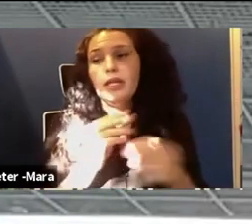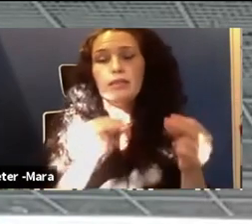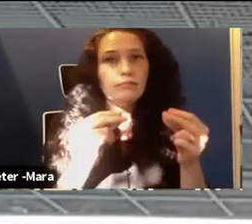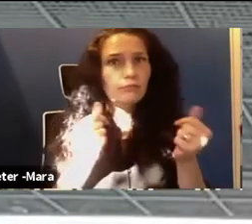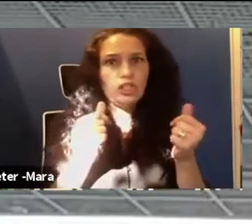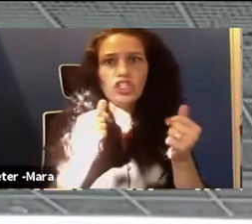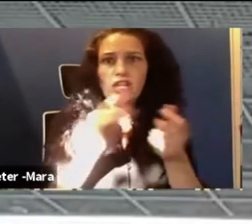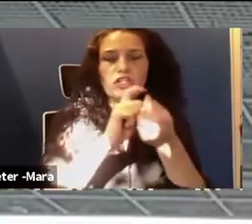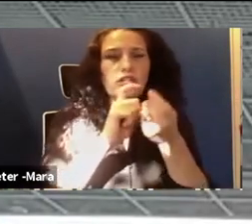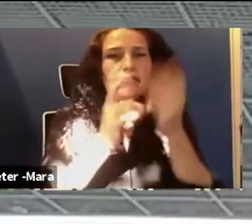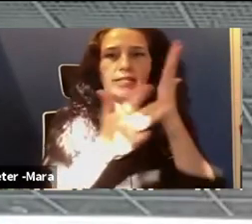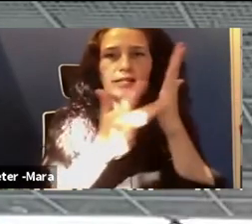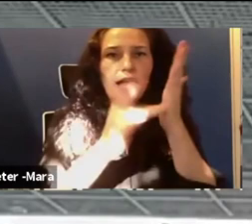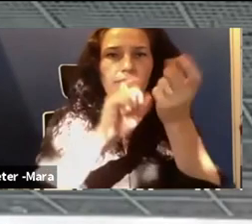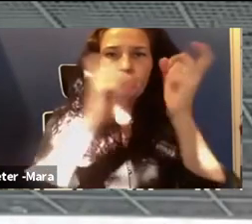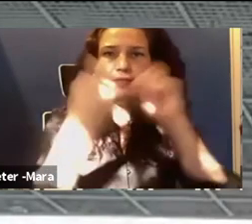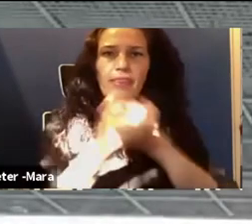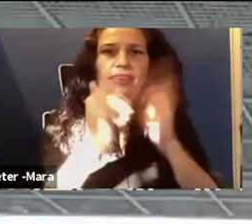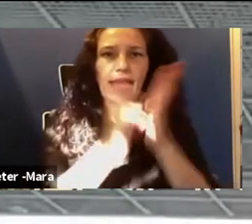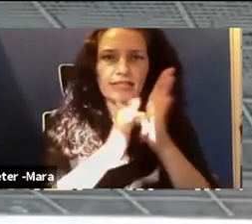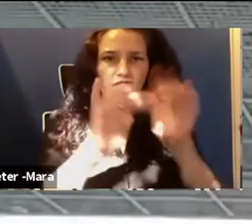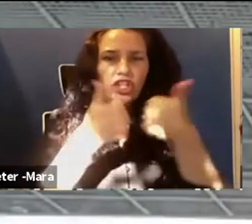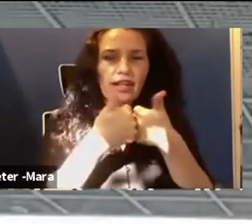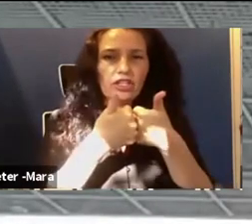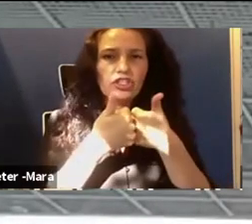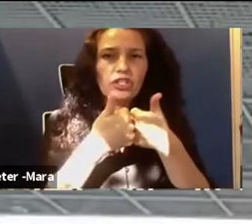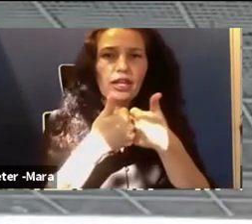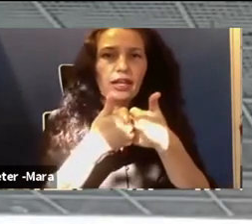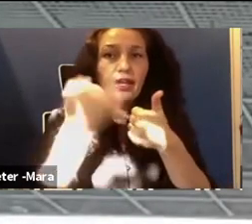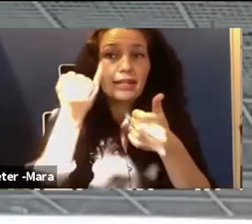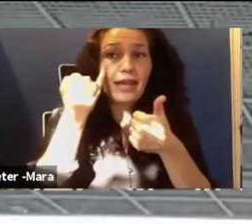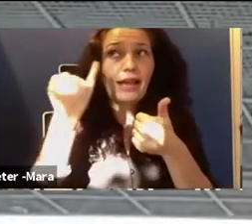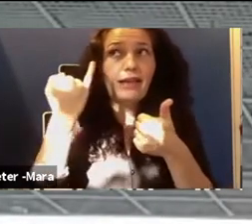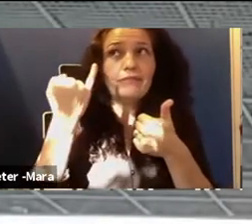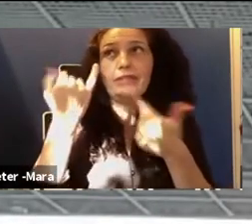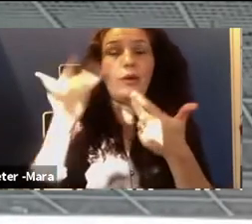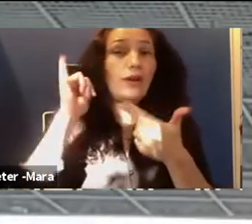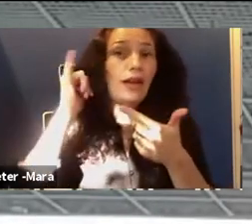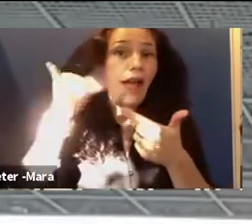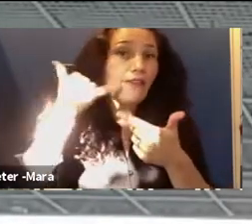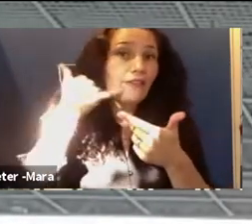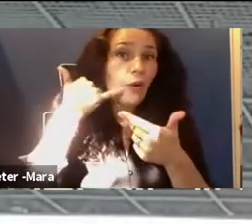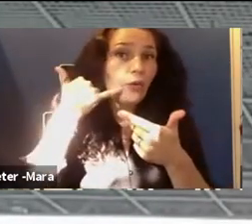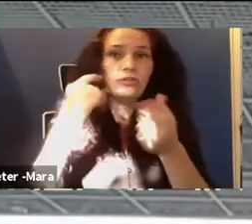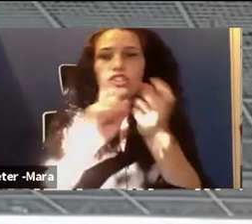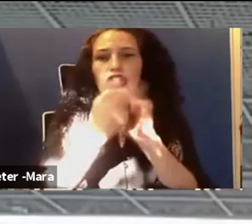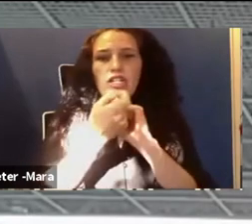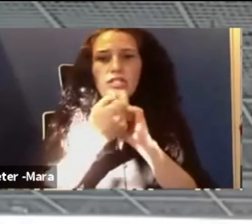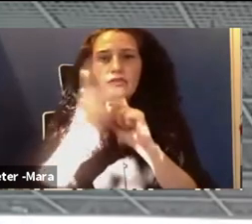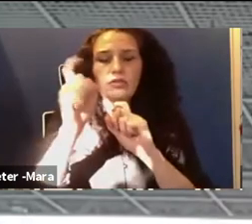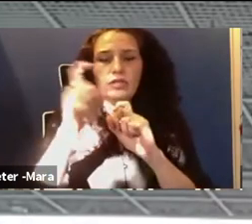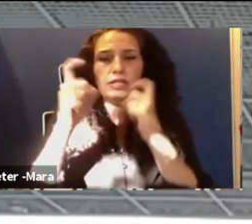evolves. You know, an iPhone is not an iPhone is not an iPhone. So when we want to investigate a Windows